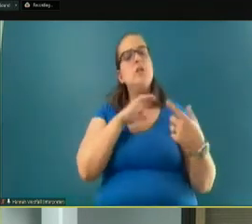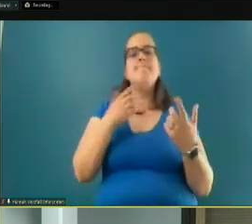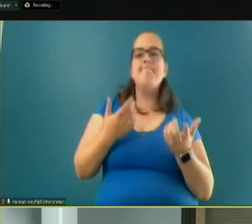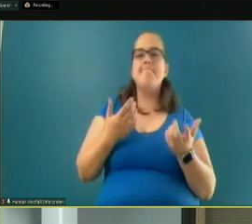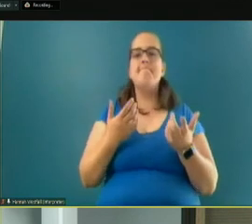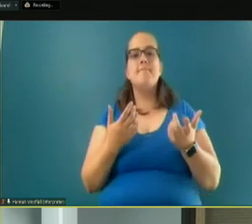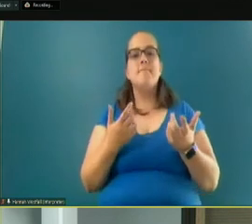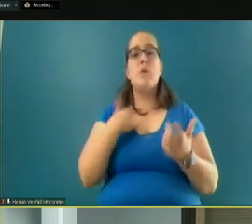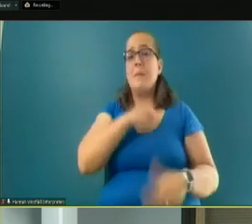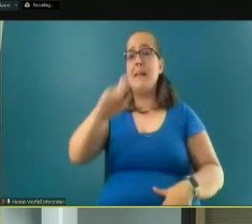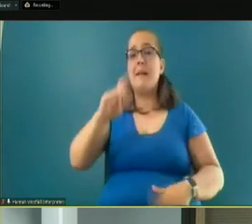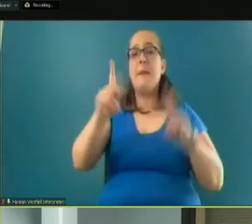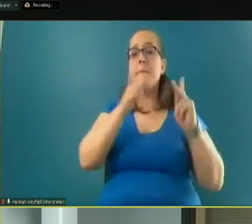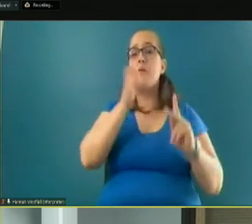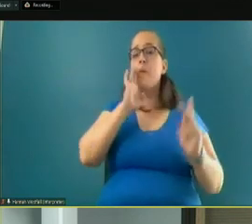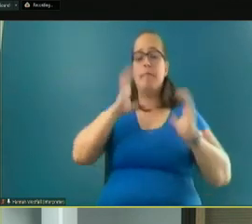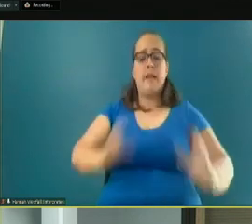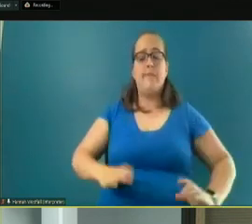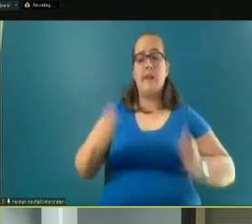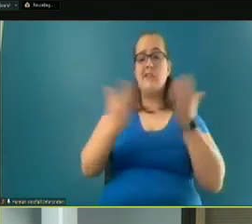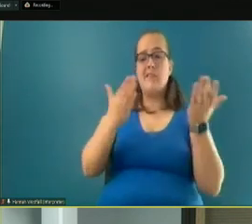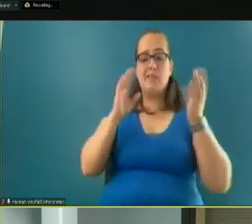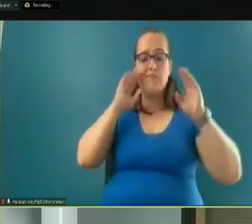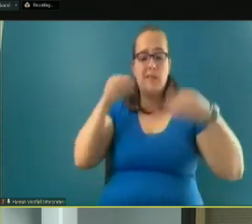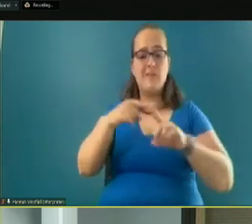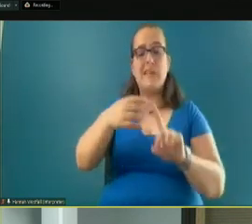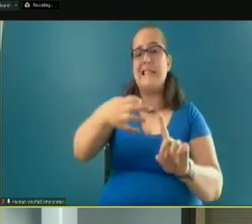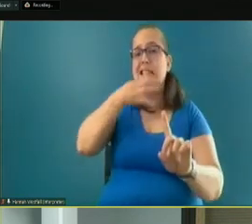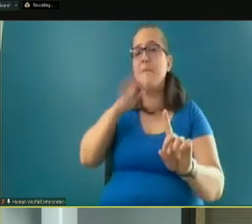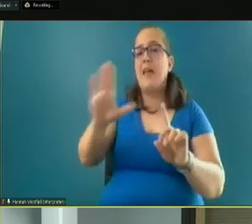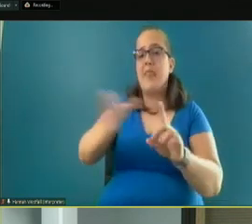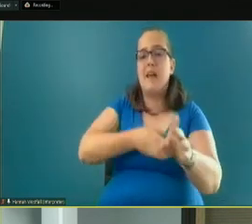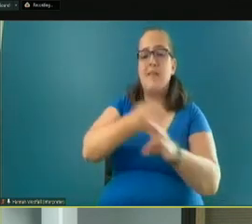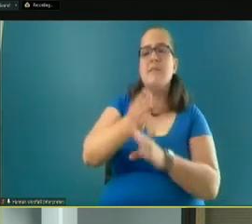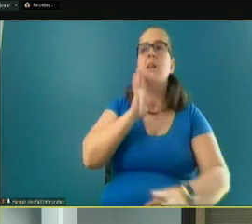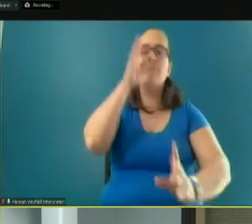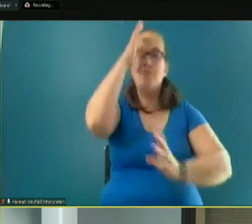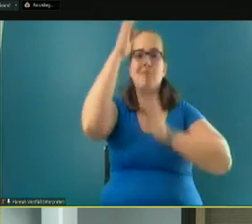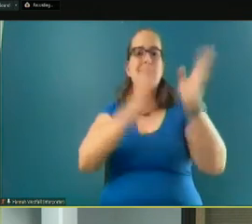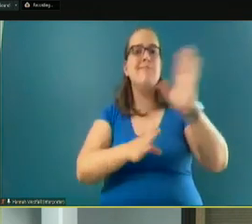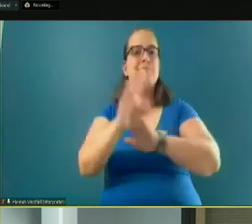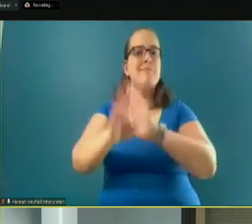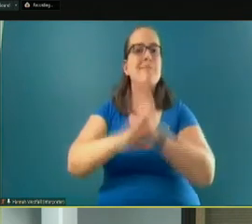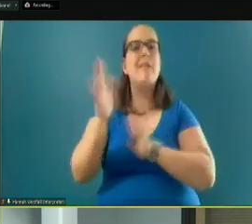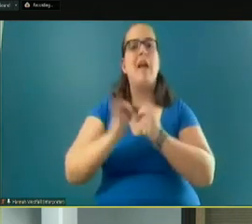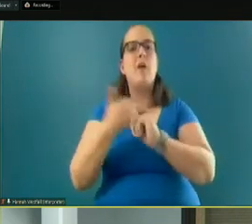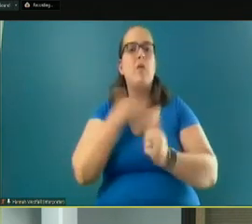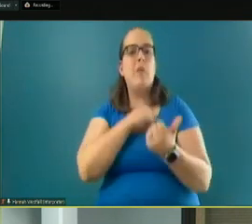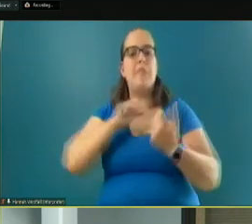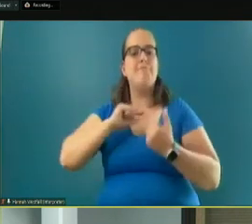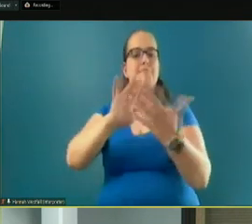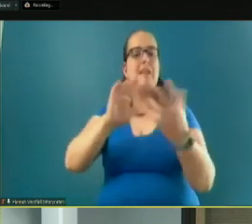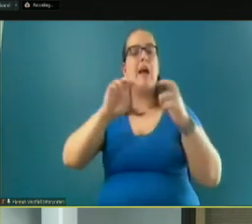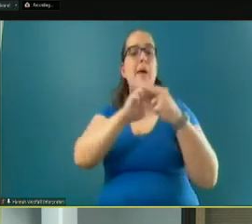We need people that are going to be customer service oriented. They're going to be experts in their field. They're going to be innovative and creative in how we tackle problems.